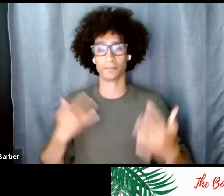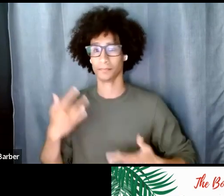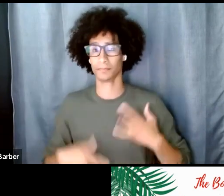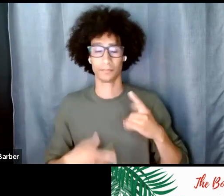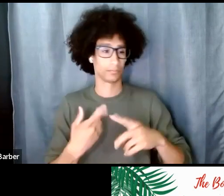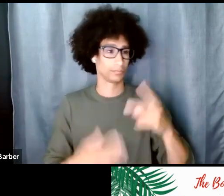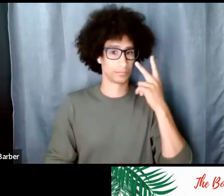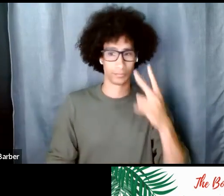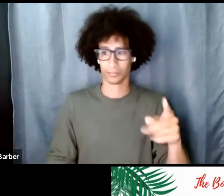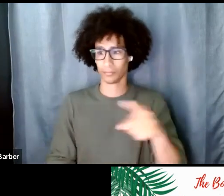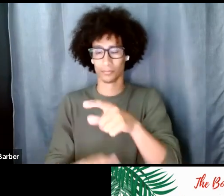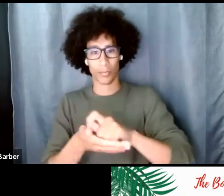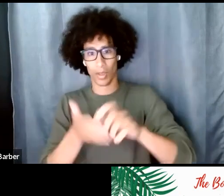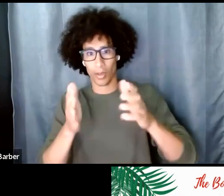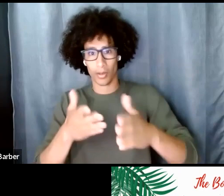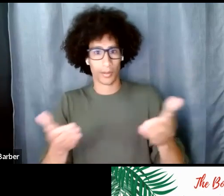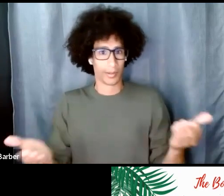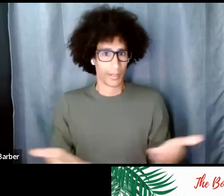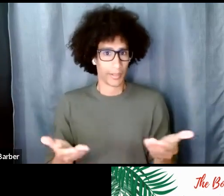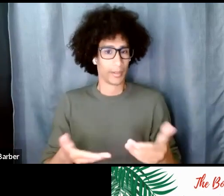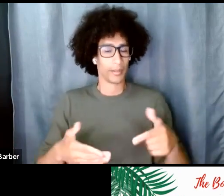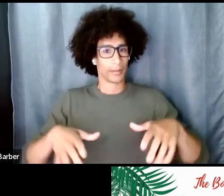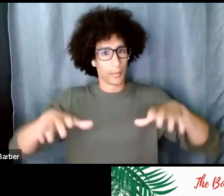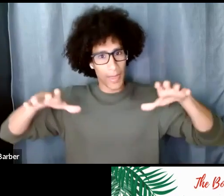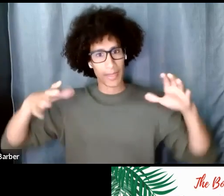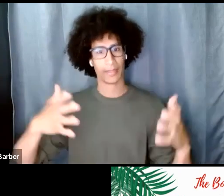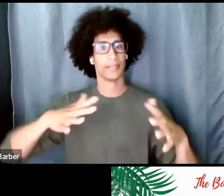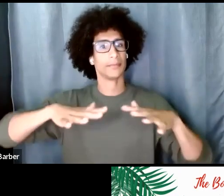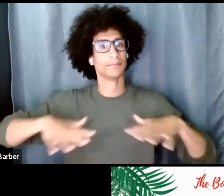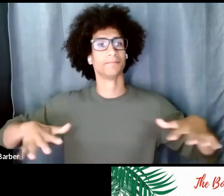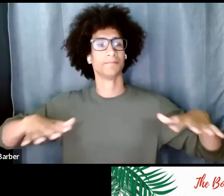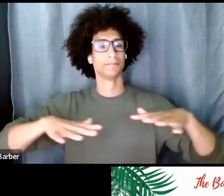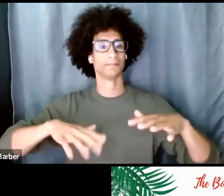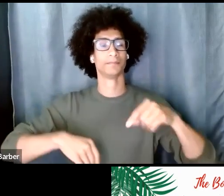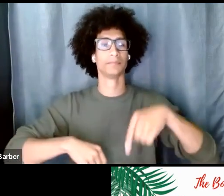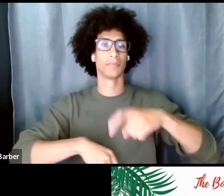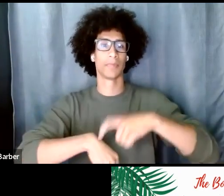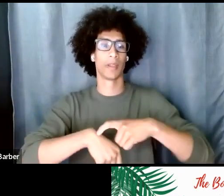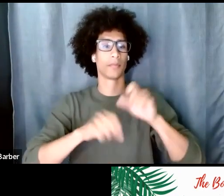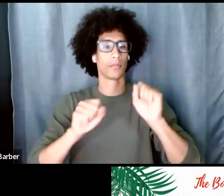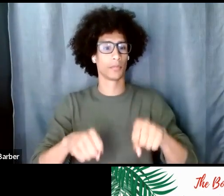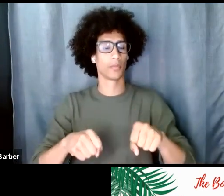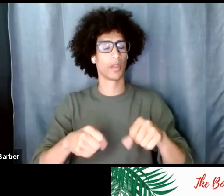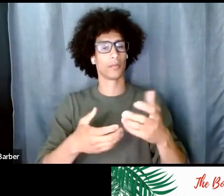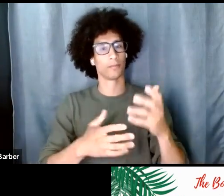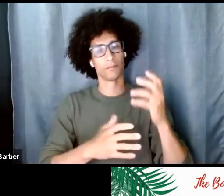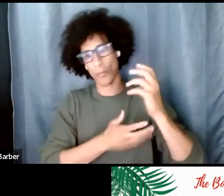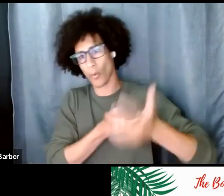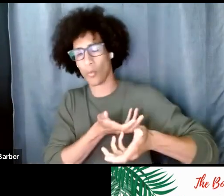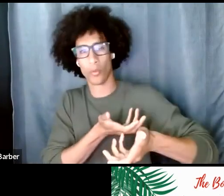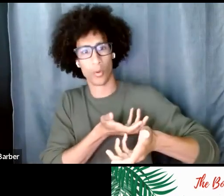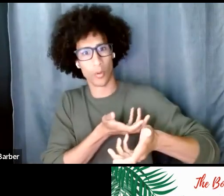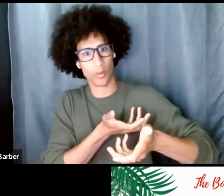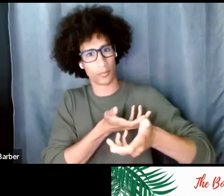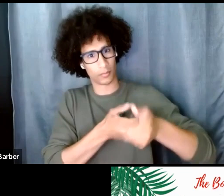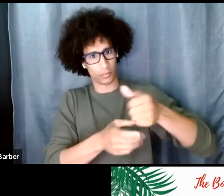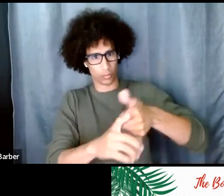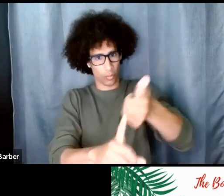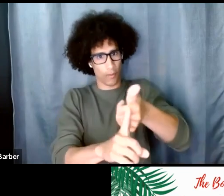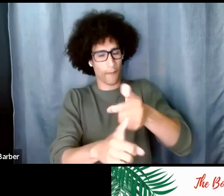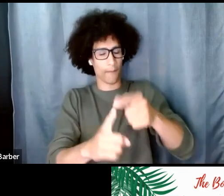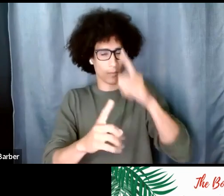right now this is a time where you can you know spend on being creative but it's really important that we support the writers